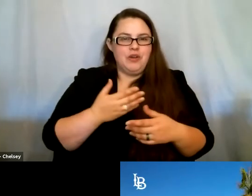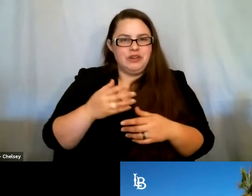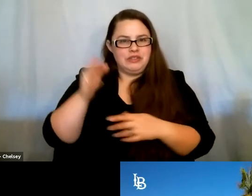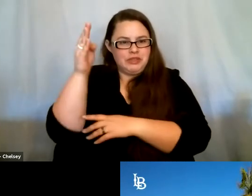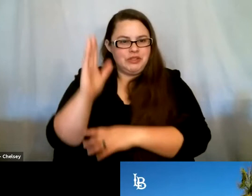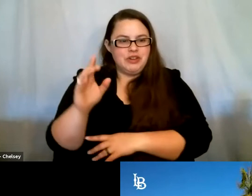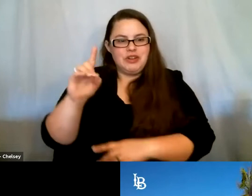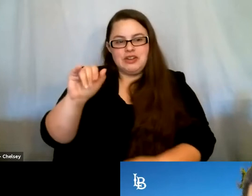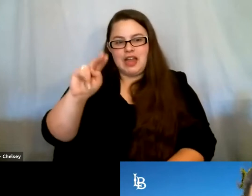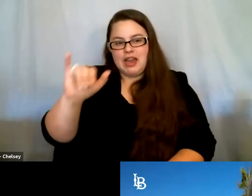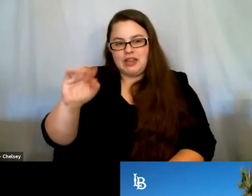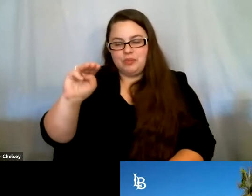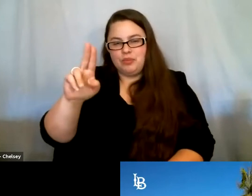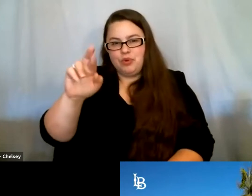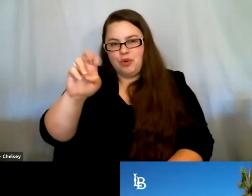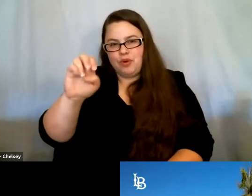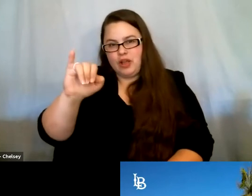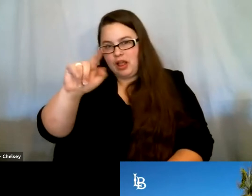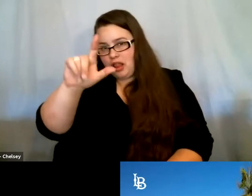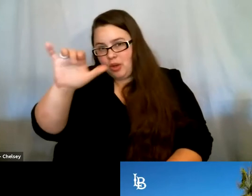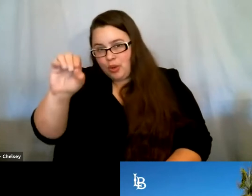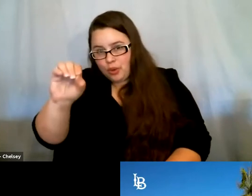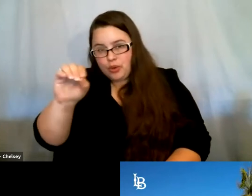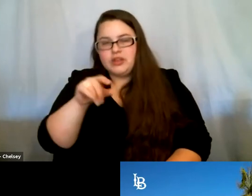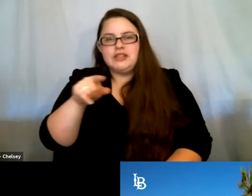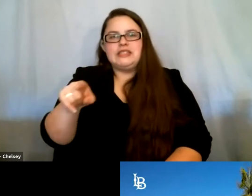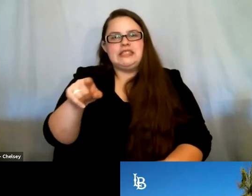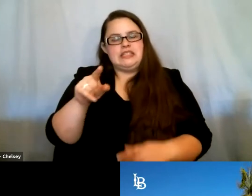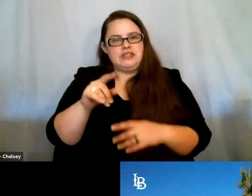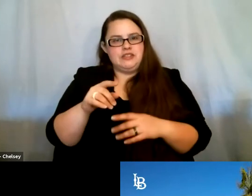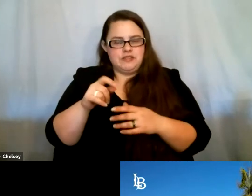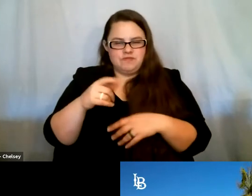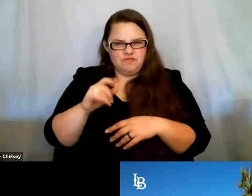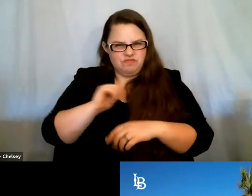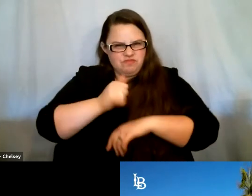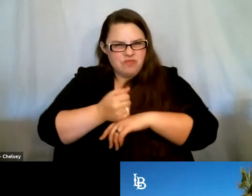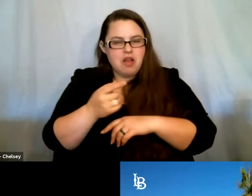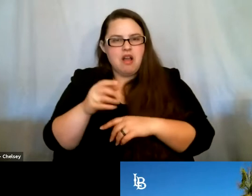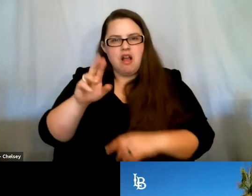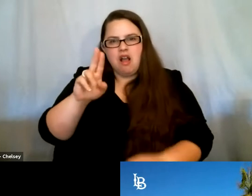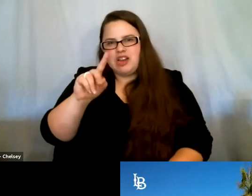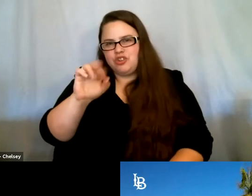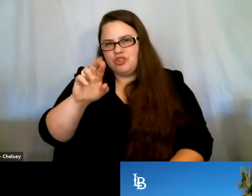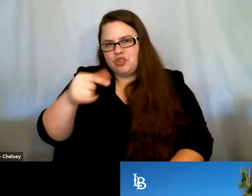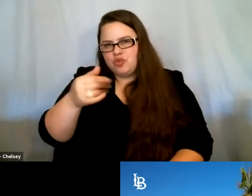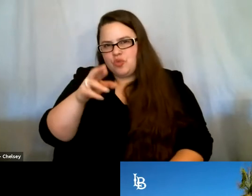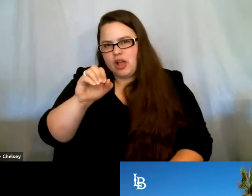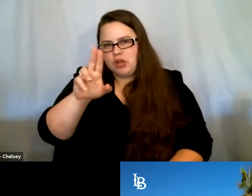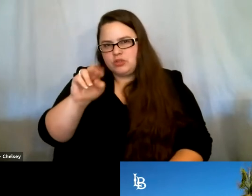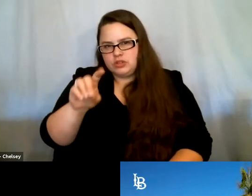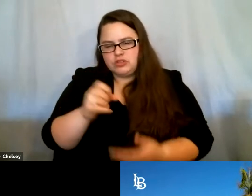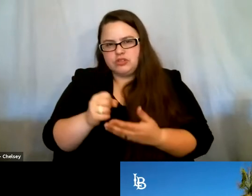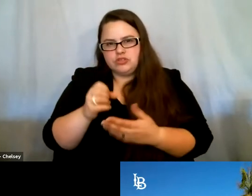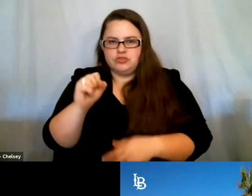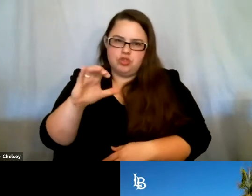Morello. Danny is the co-founder of Underground Scholars Initiative and is currently a graduate student in the Social